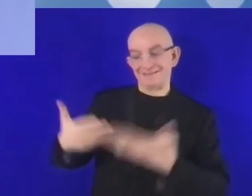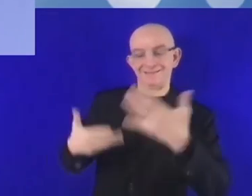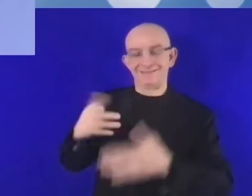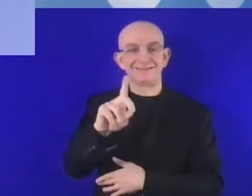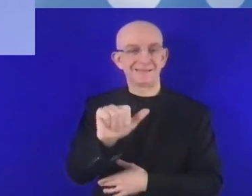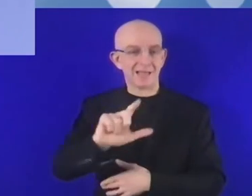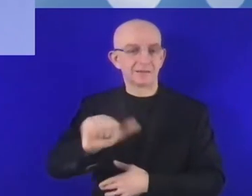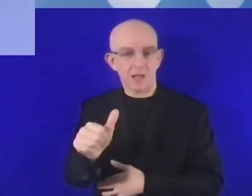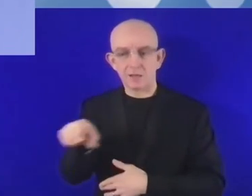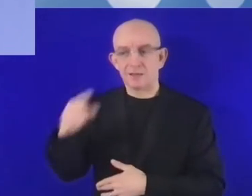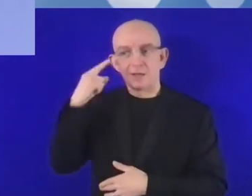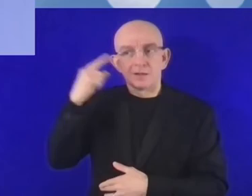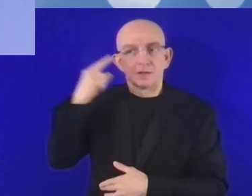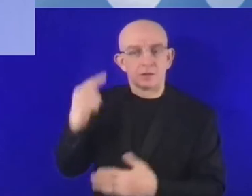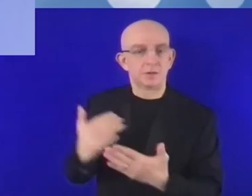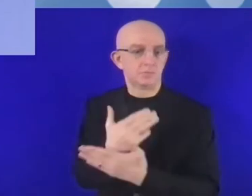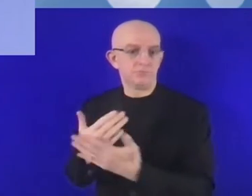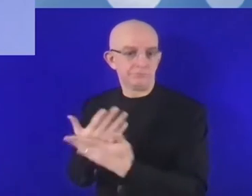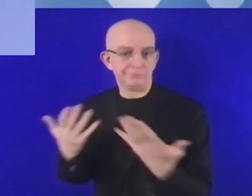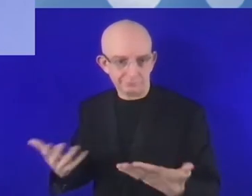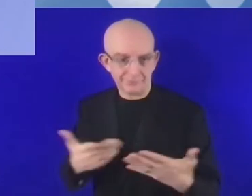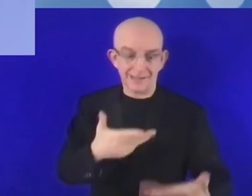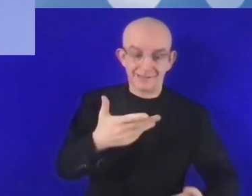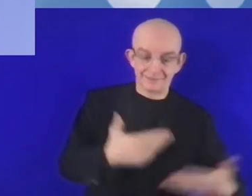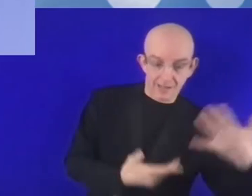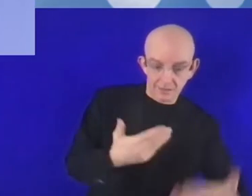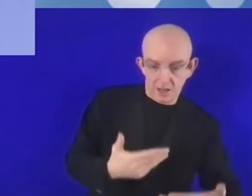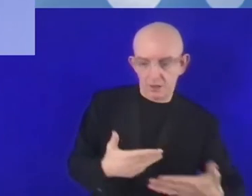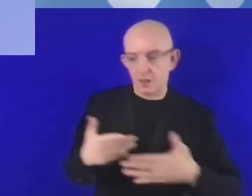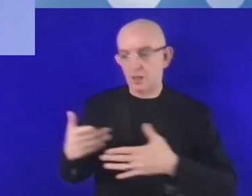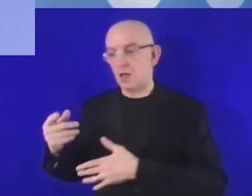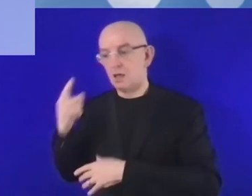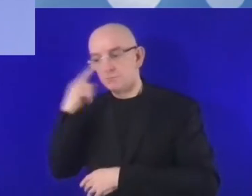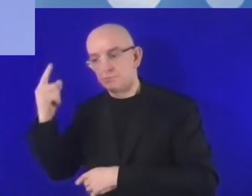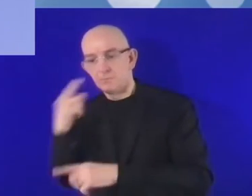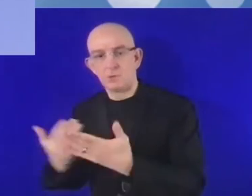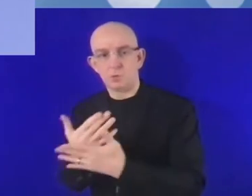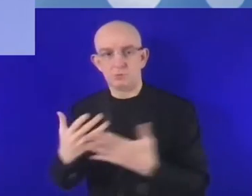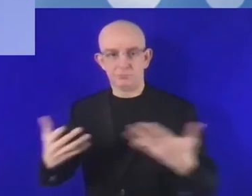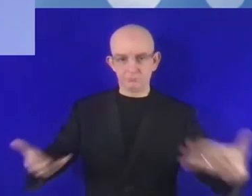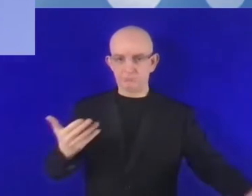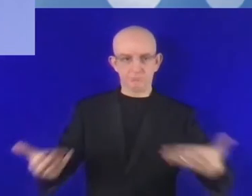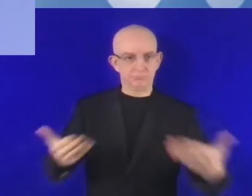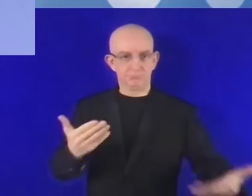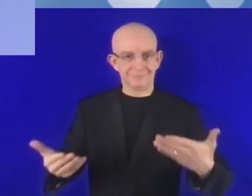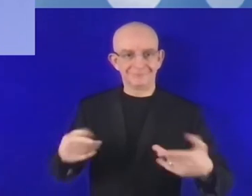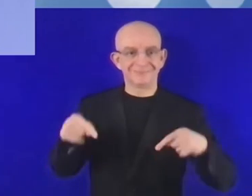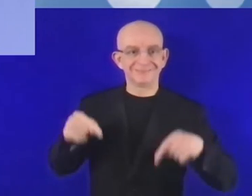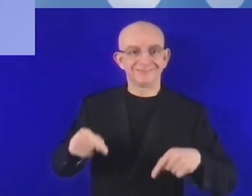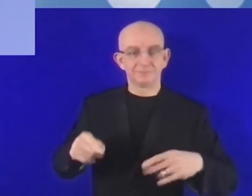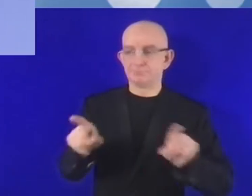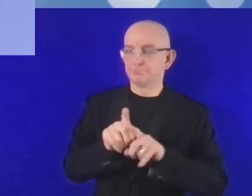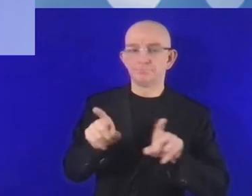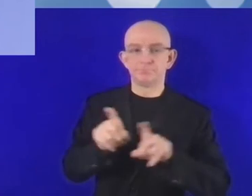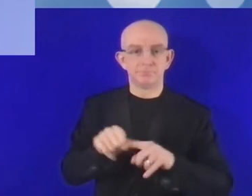a new oil. So it's a new oil that needs the use of new tools, approach to collect,